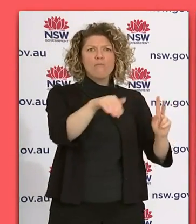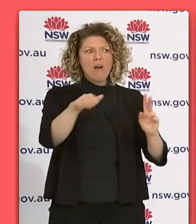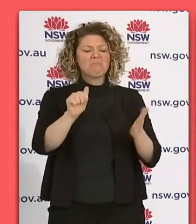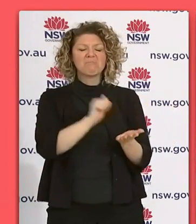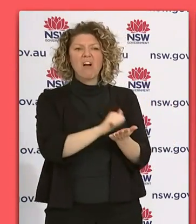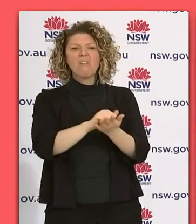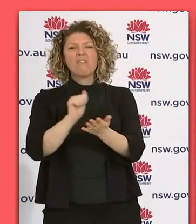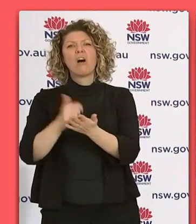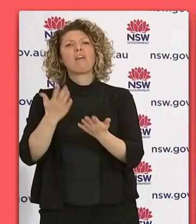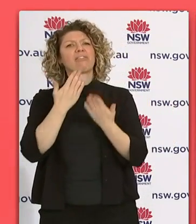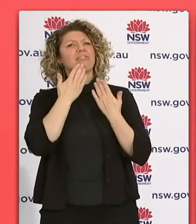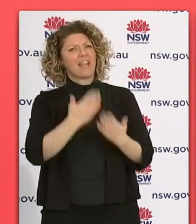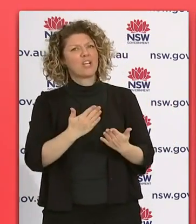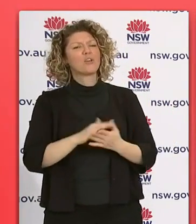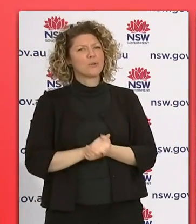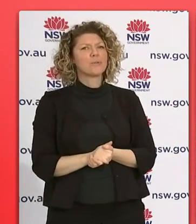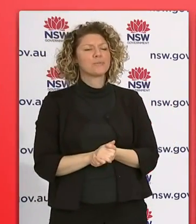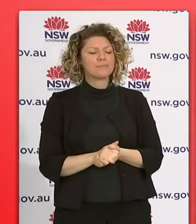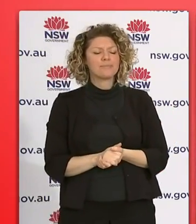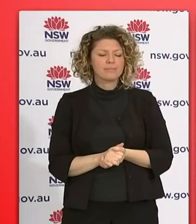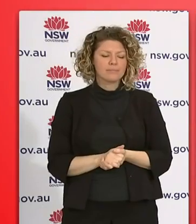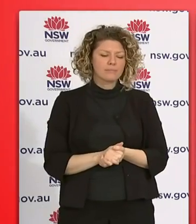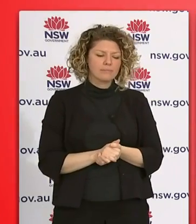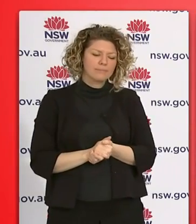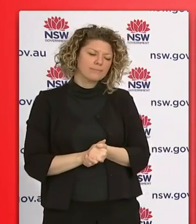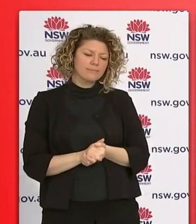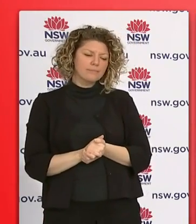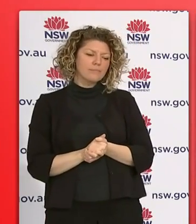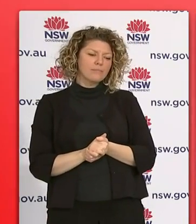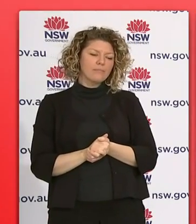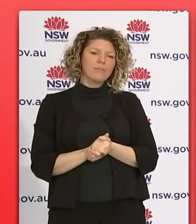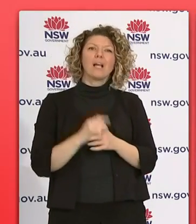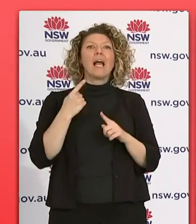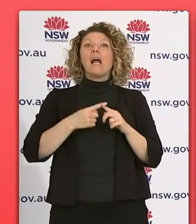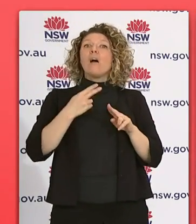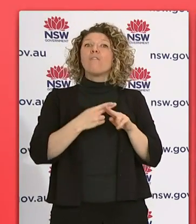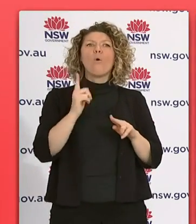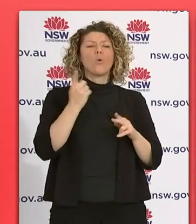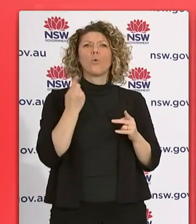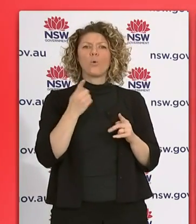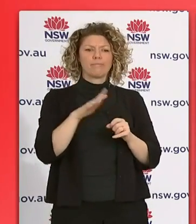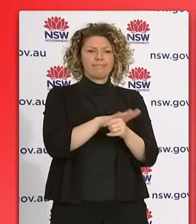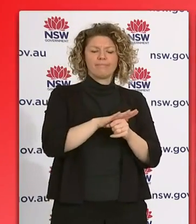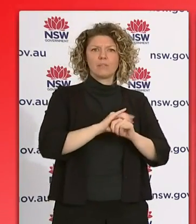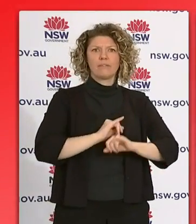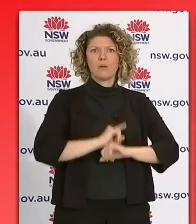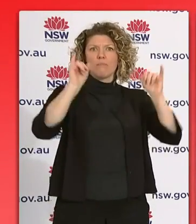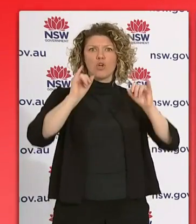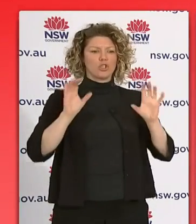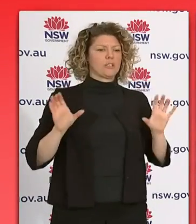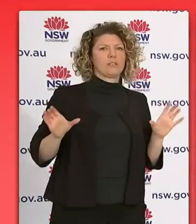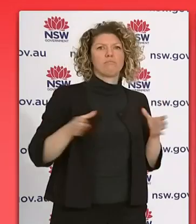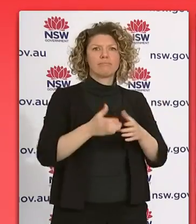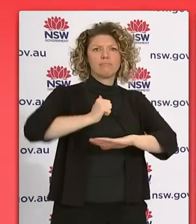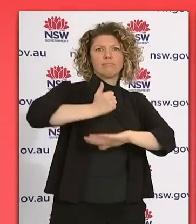just want to reiterate too that emergency management arrangements in the form of local emergency management committees and regional emergency management